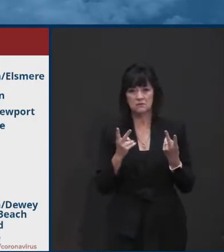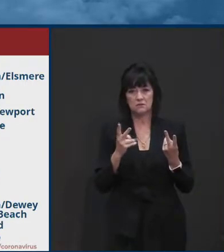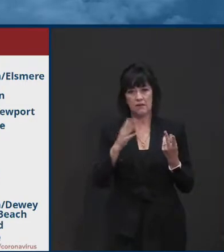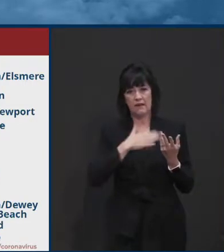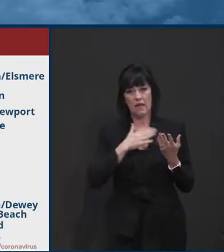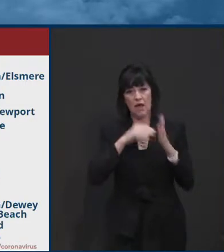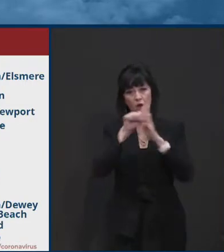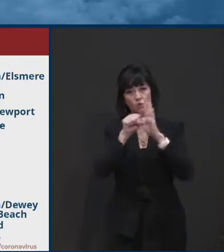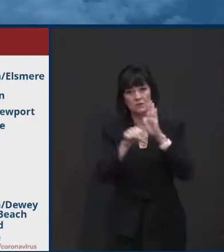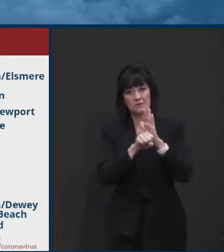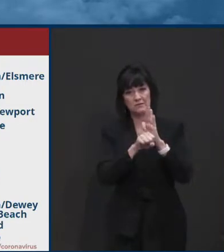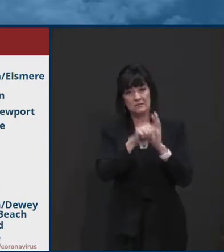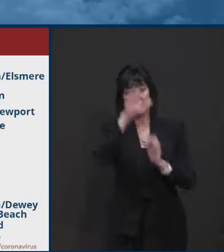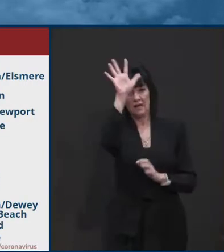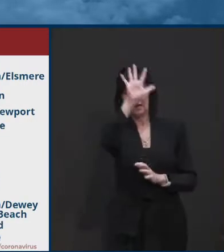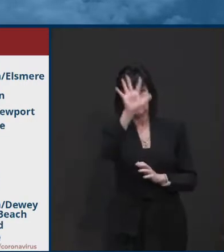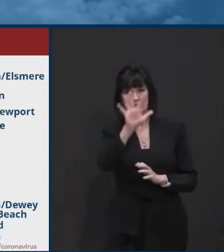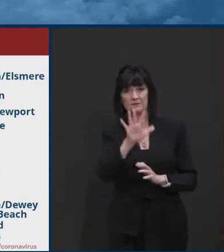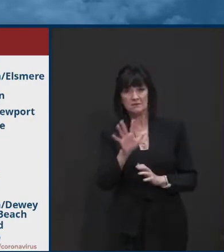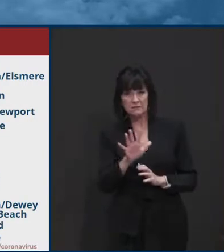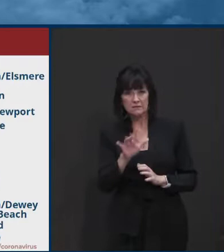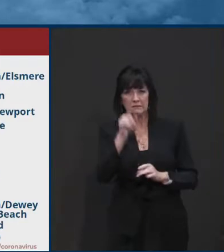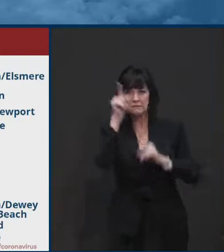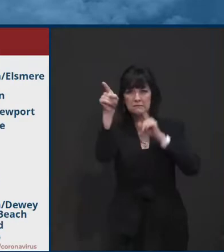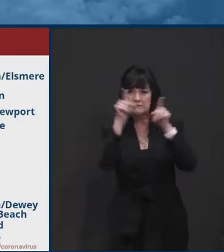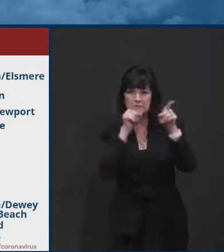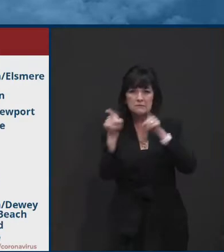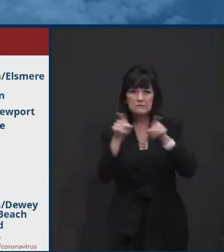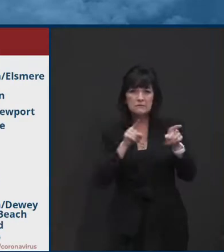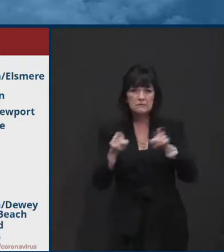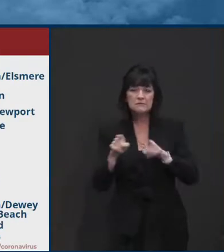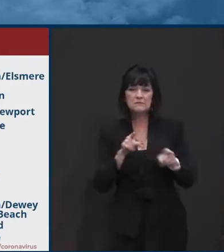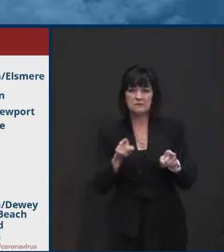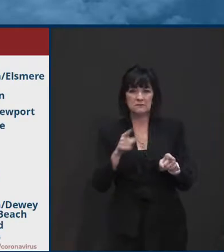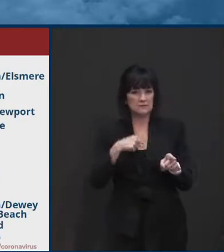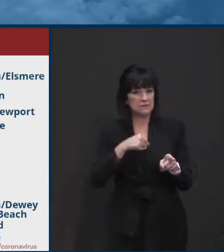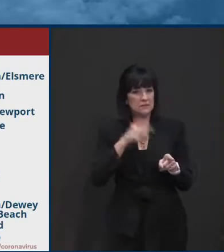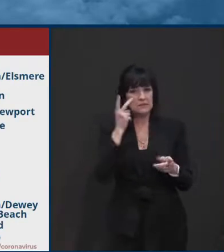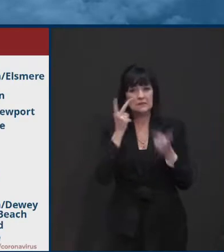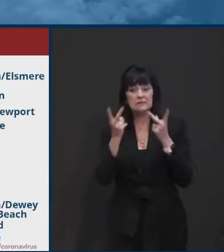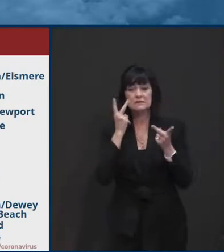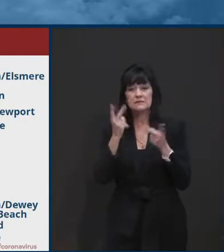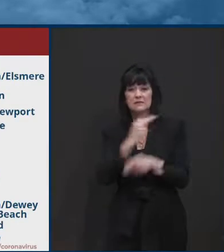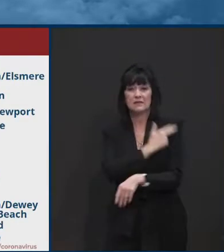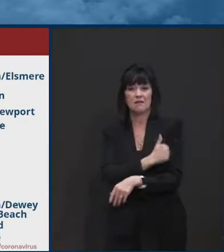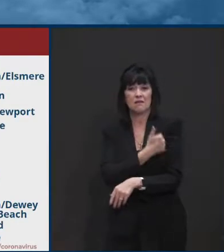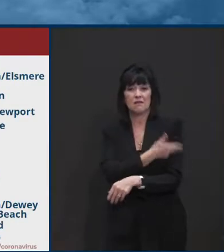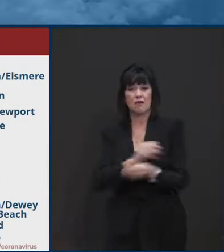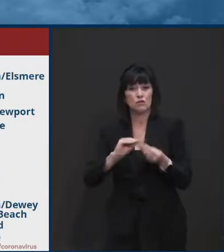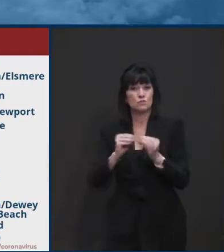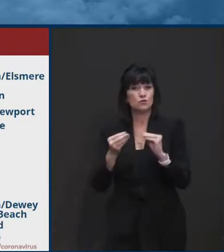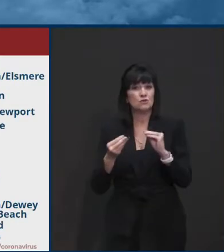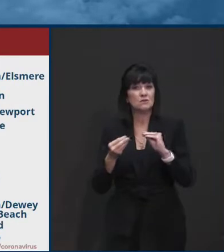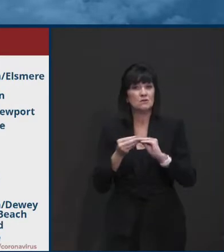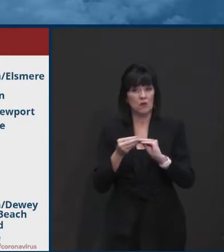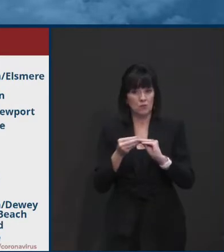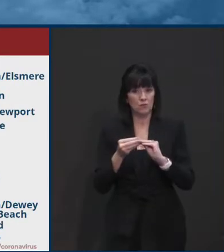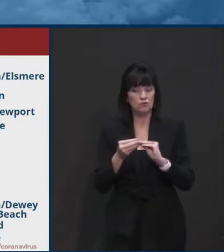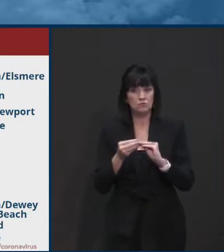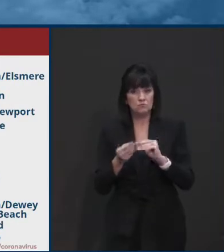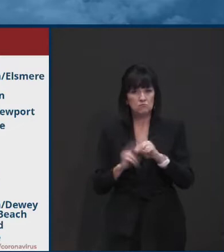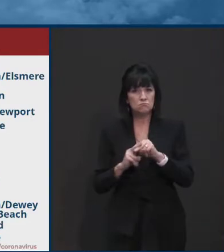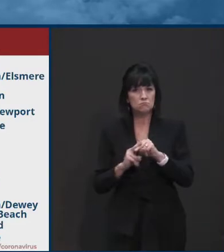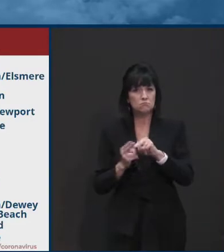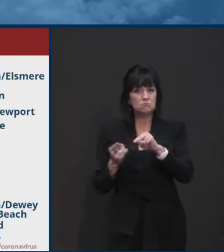impact that that is going to have as we, as we have seen our hospital numbers, um, slowly increasing and knowing that's a